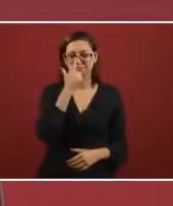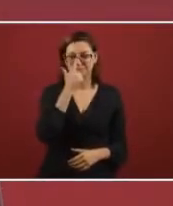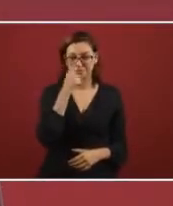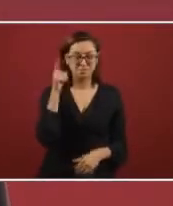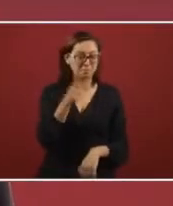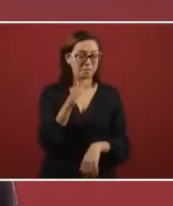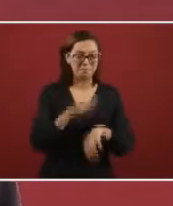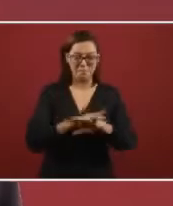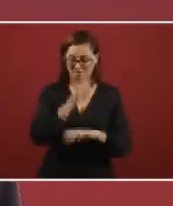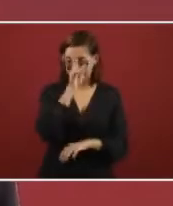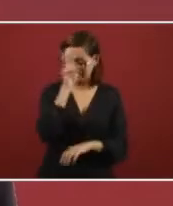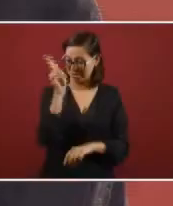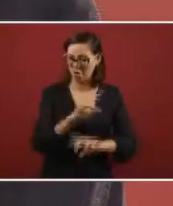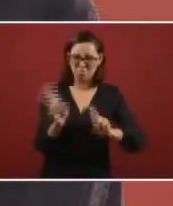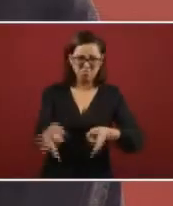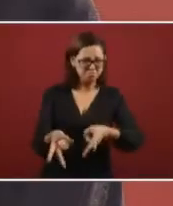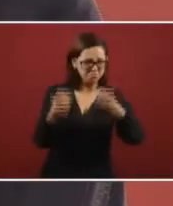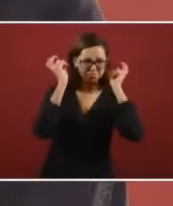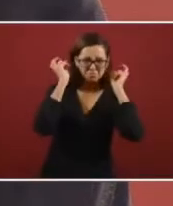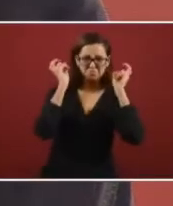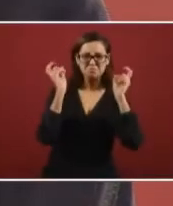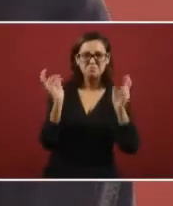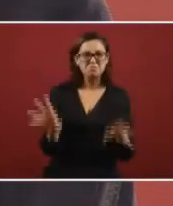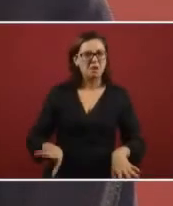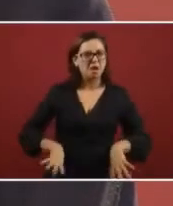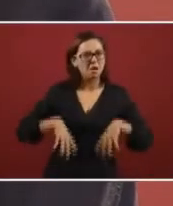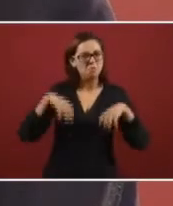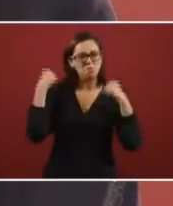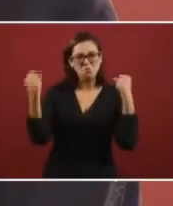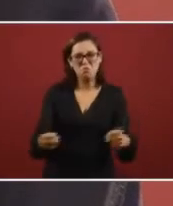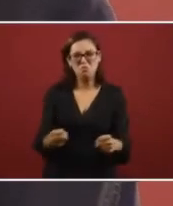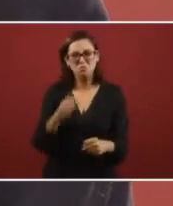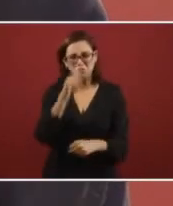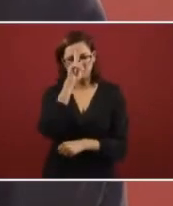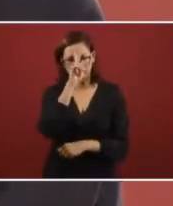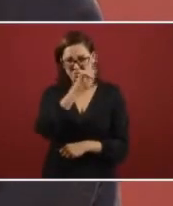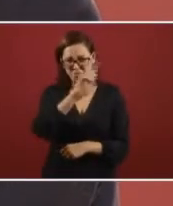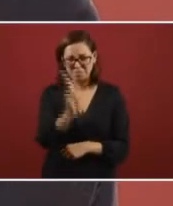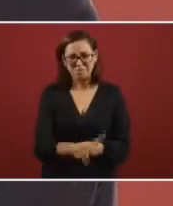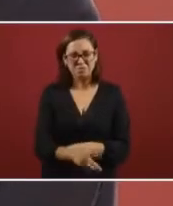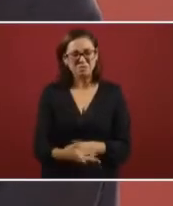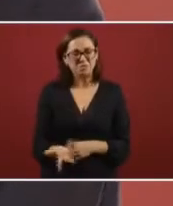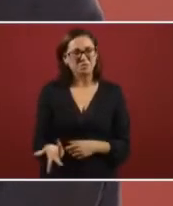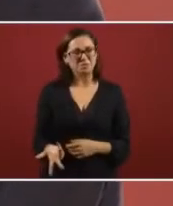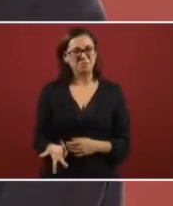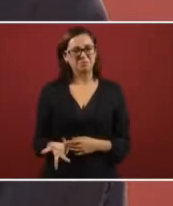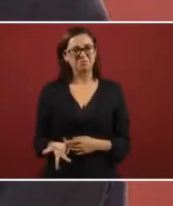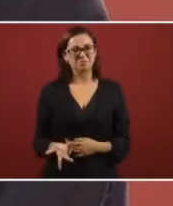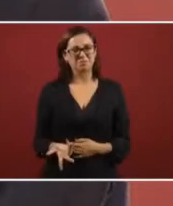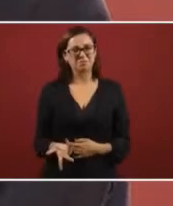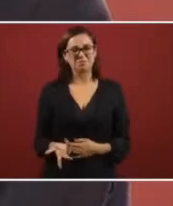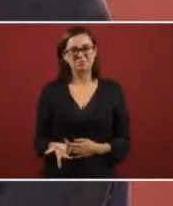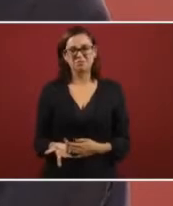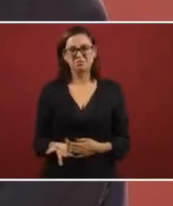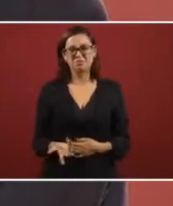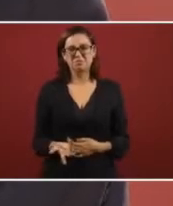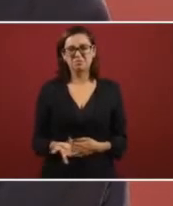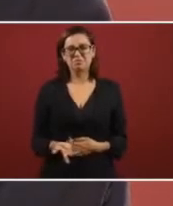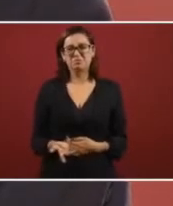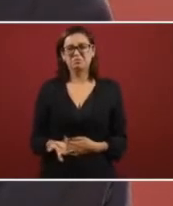the biggest looting that was,